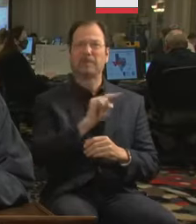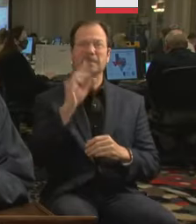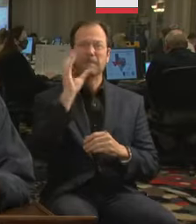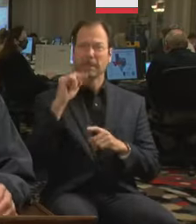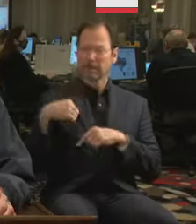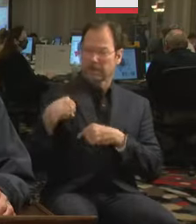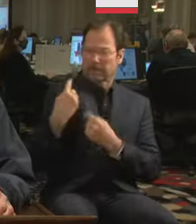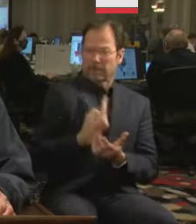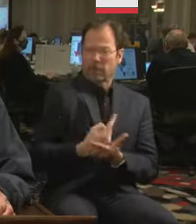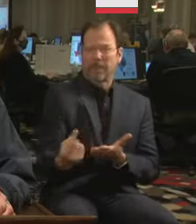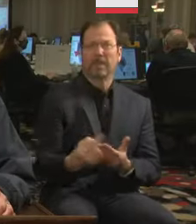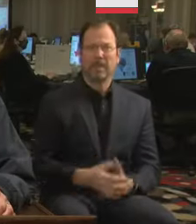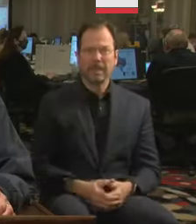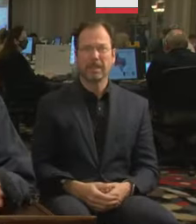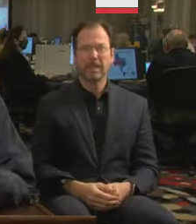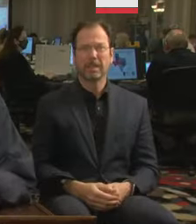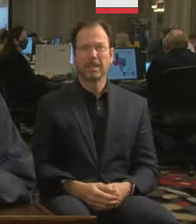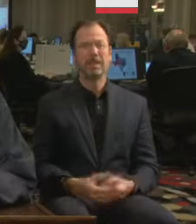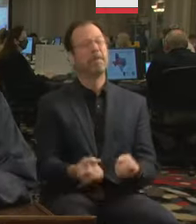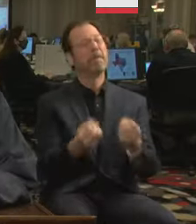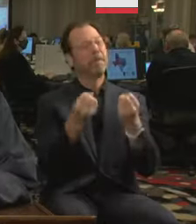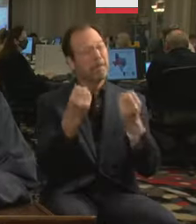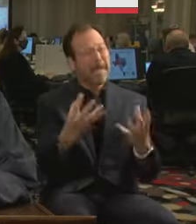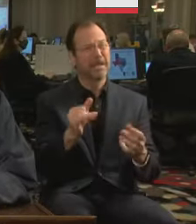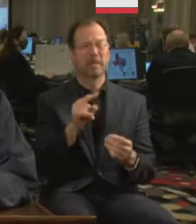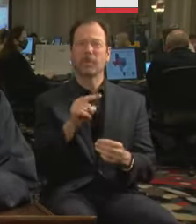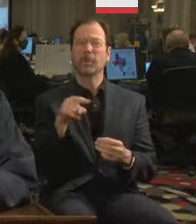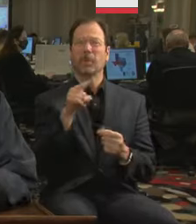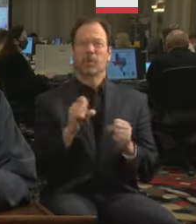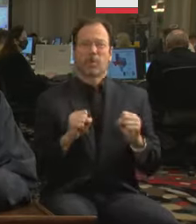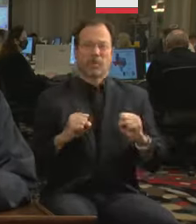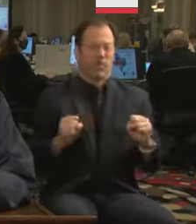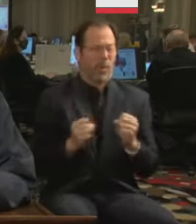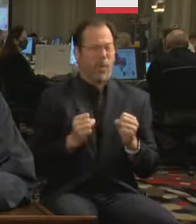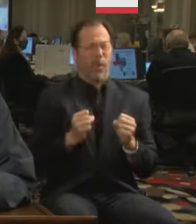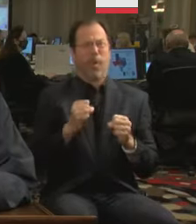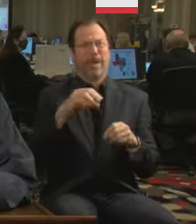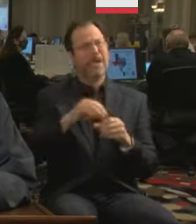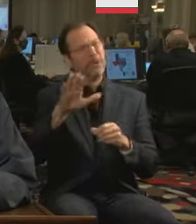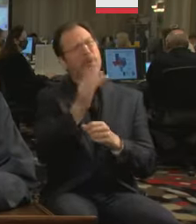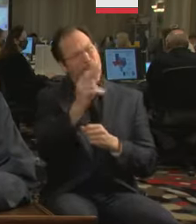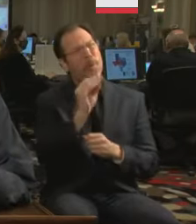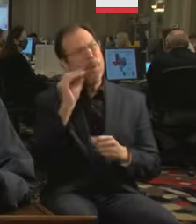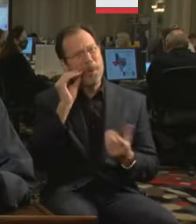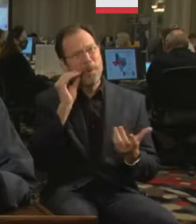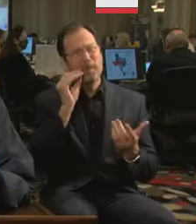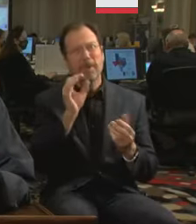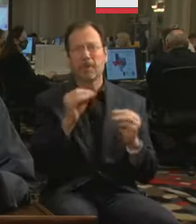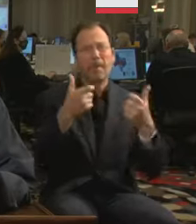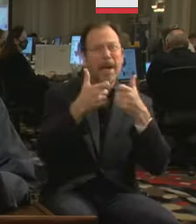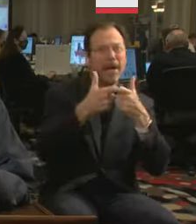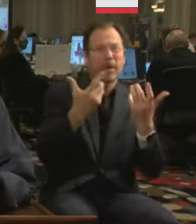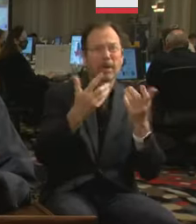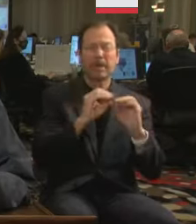over the past week. Too many of you were shivering in your own homes. No power,